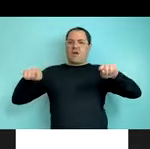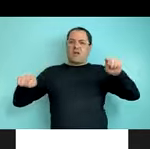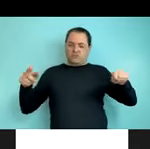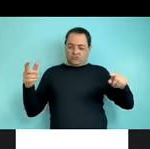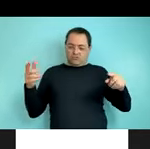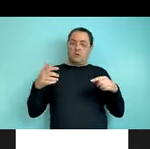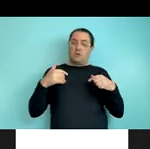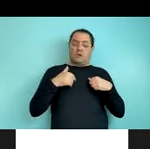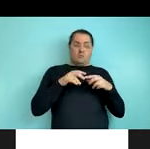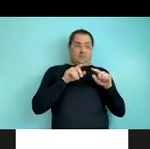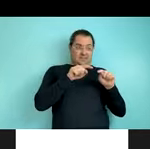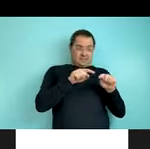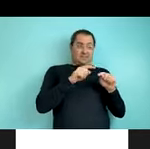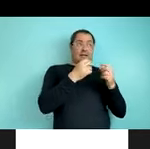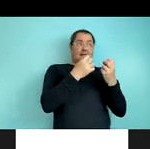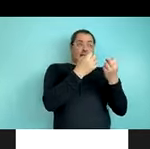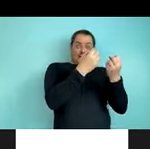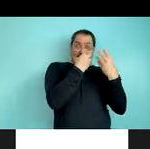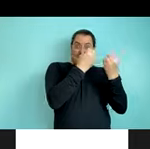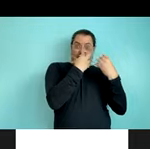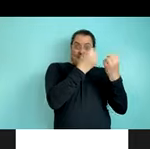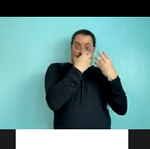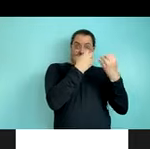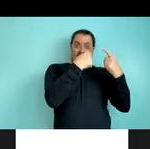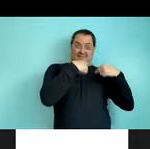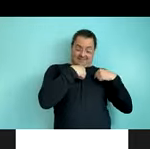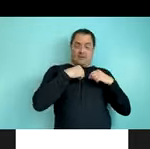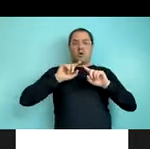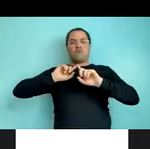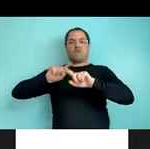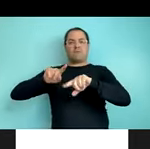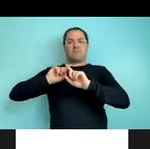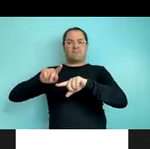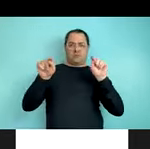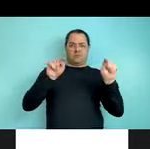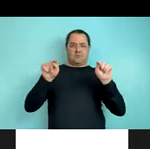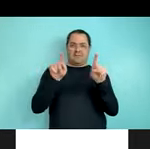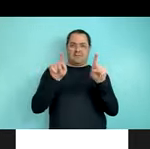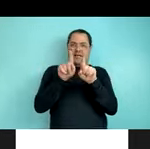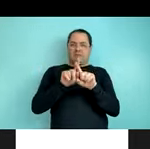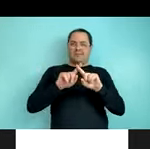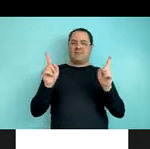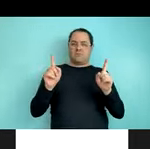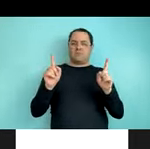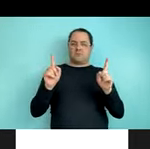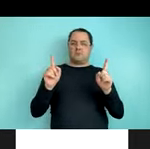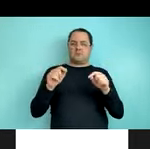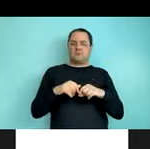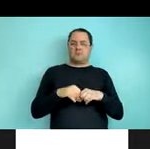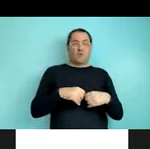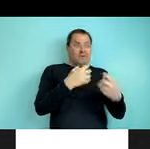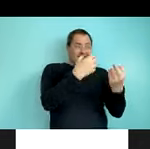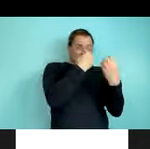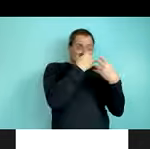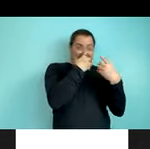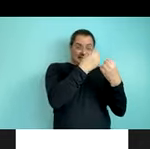minus the amount of variation that they got during training, which, if you recall, is actually the